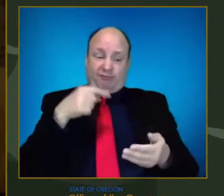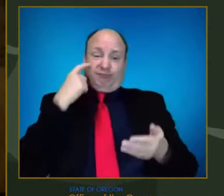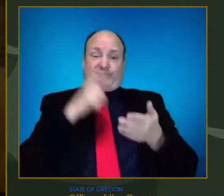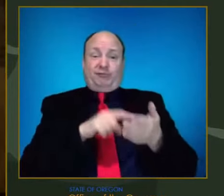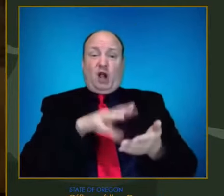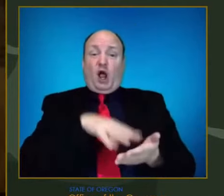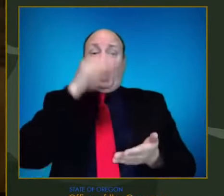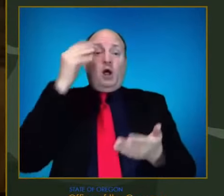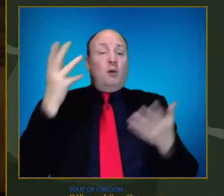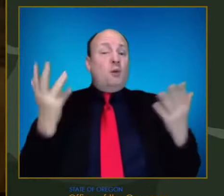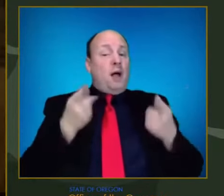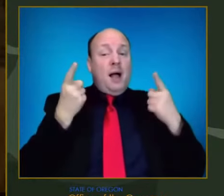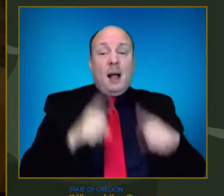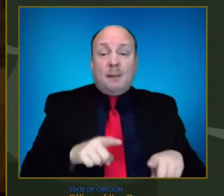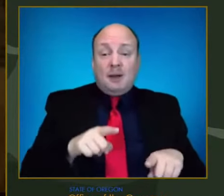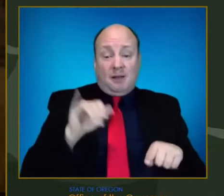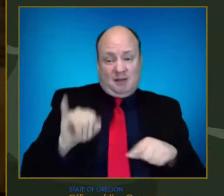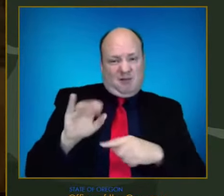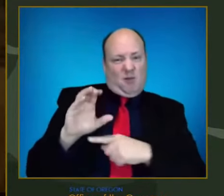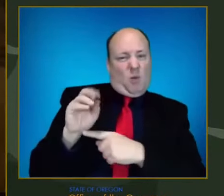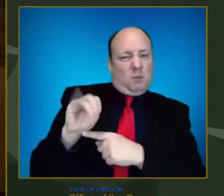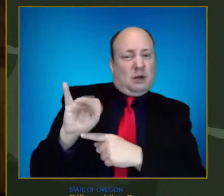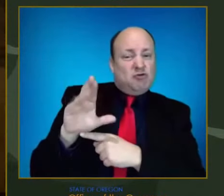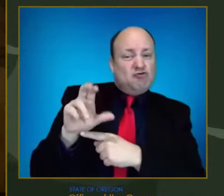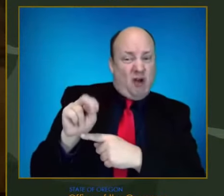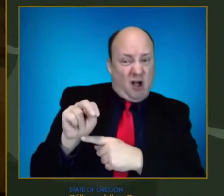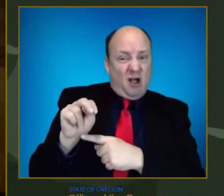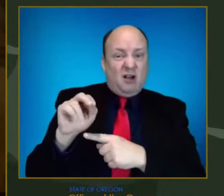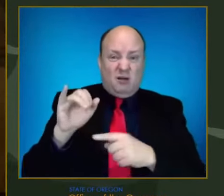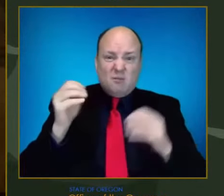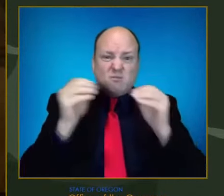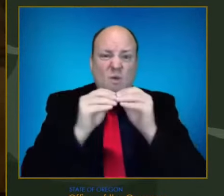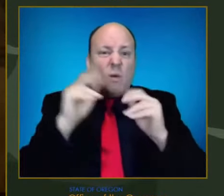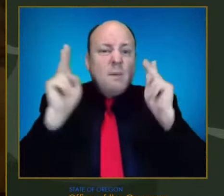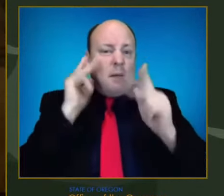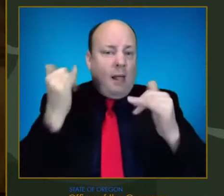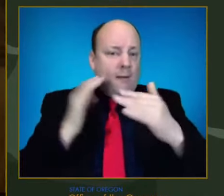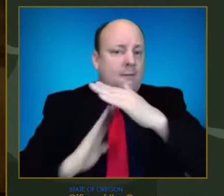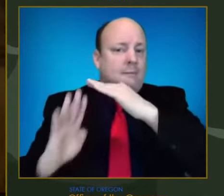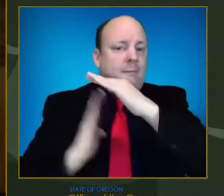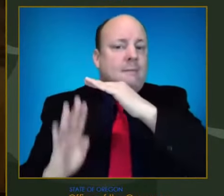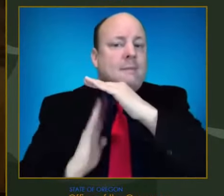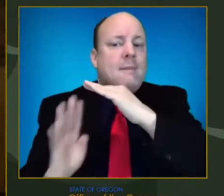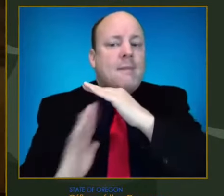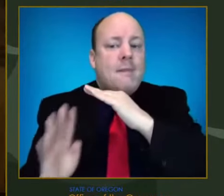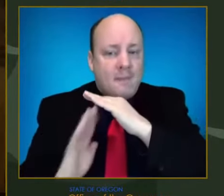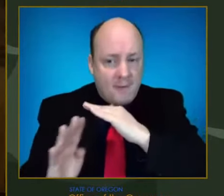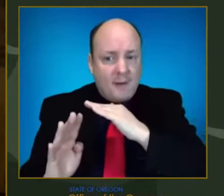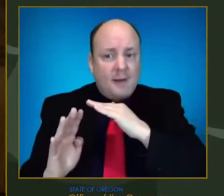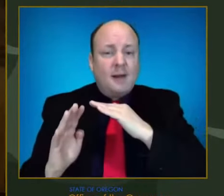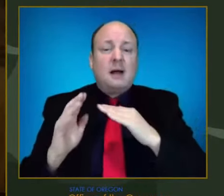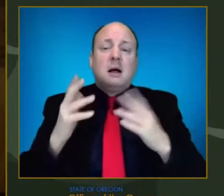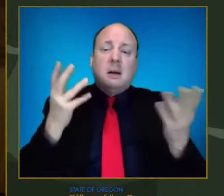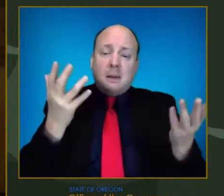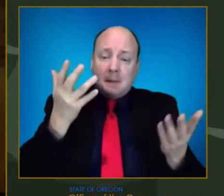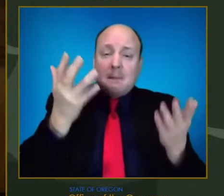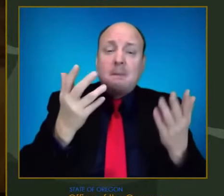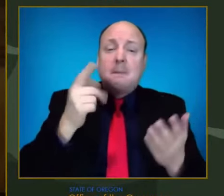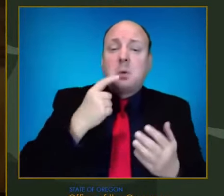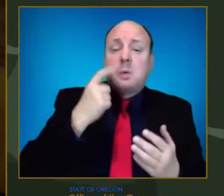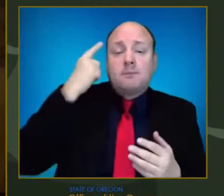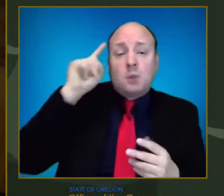While this severity is less, it is not low enough to prevent us from seeing hospitalizations